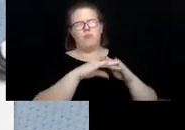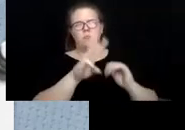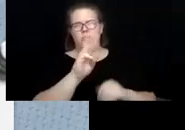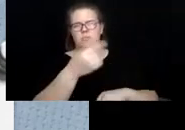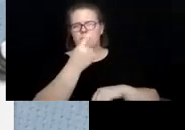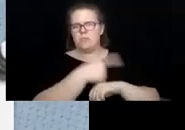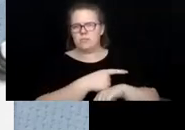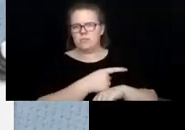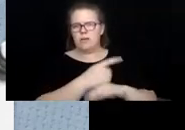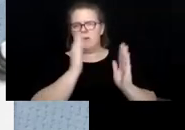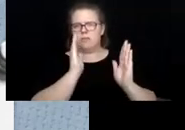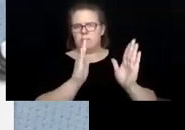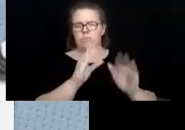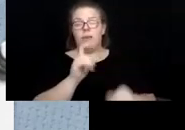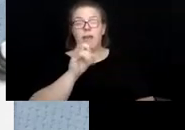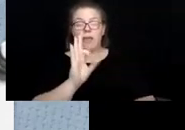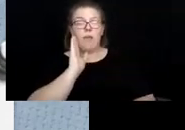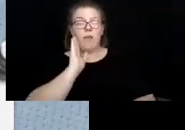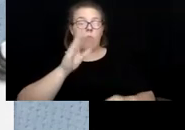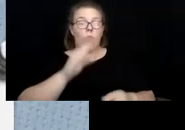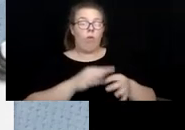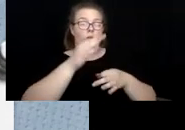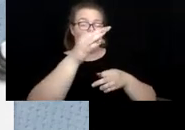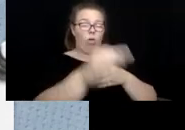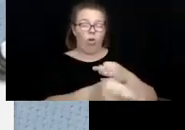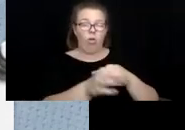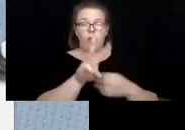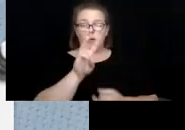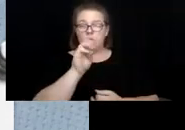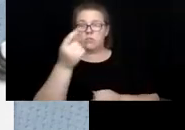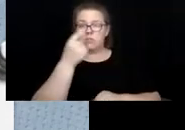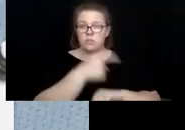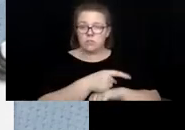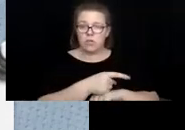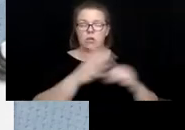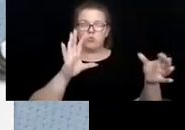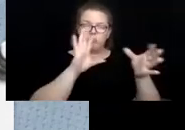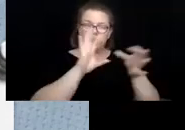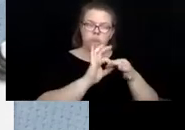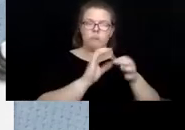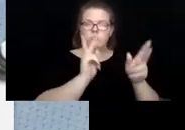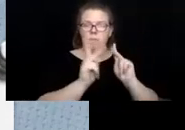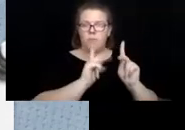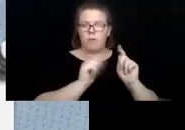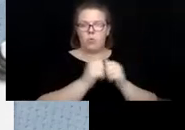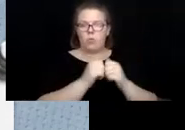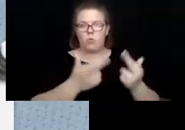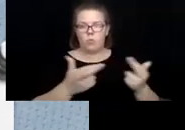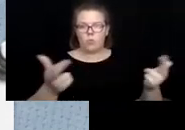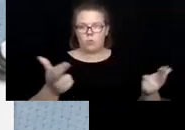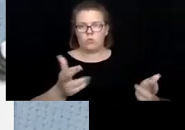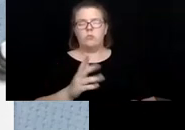If it is going to take longer than the 60 days to connect people with those resources,